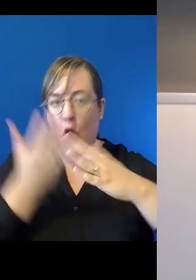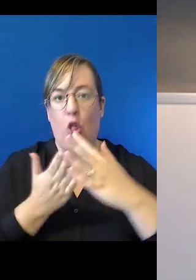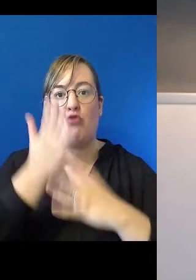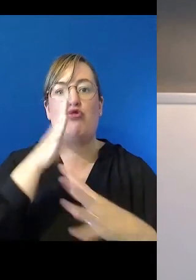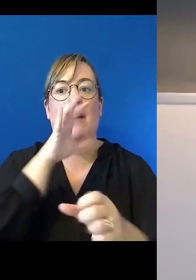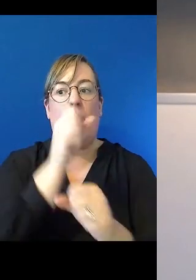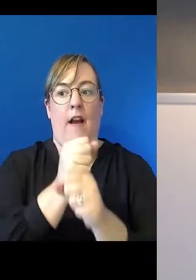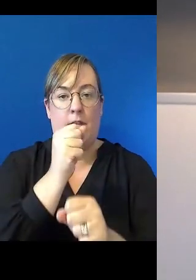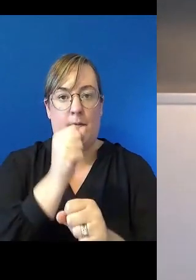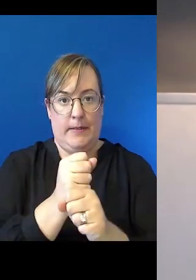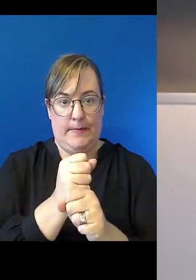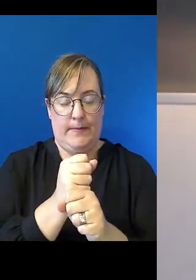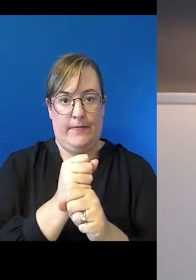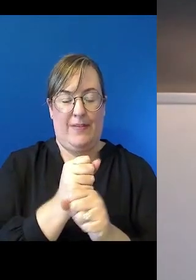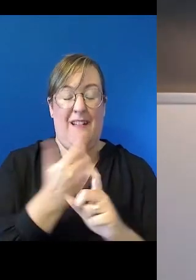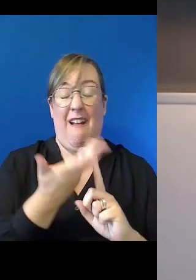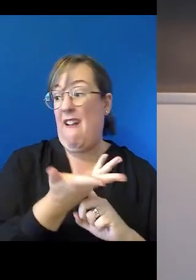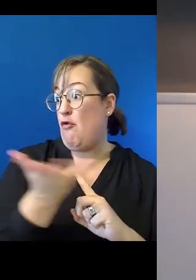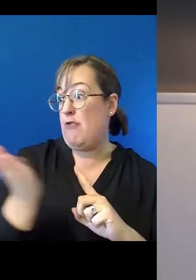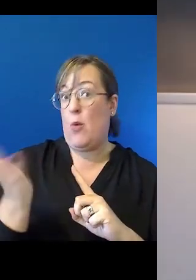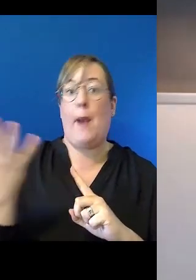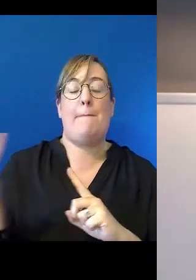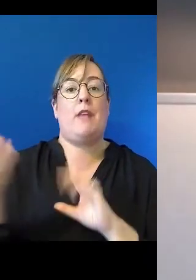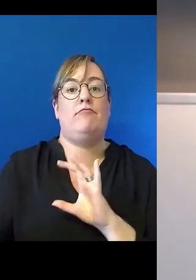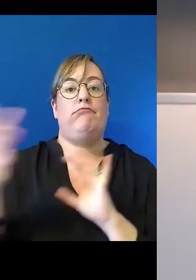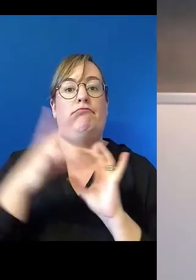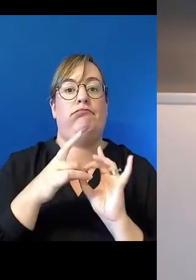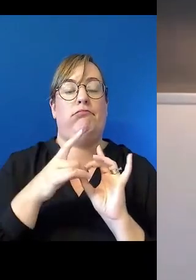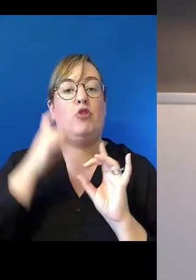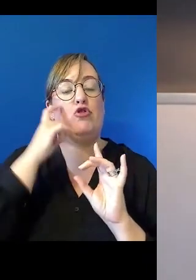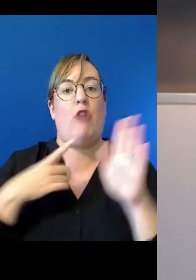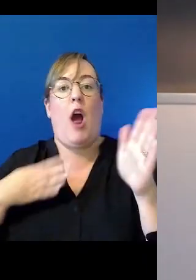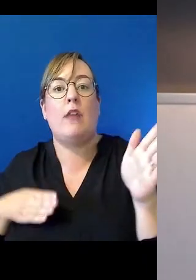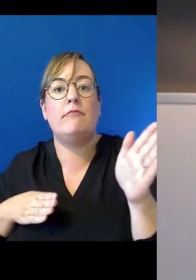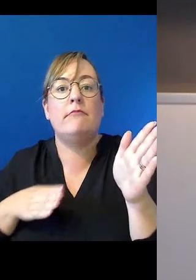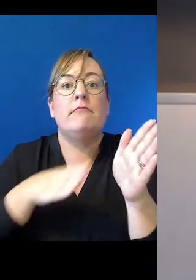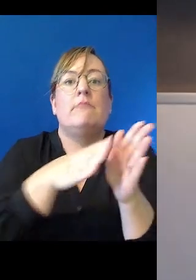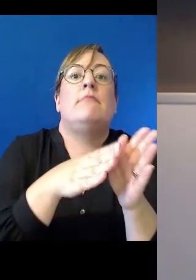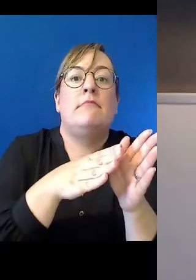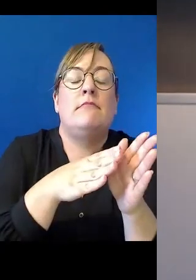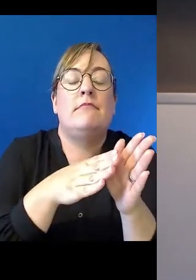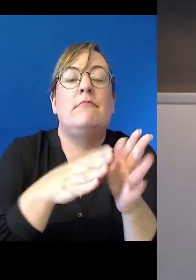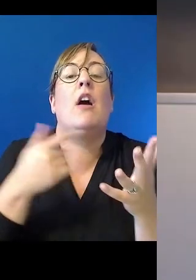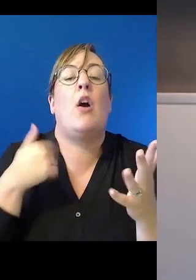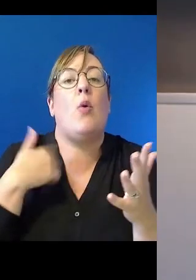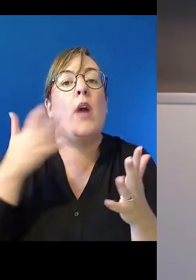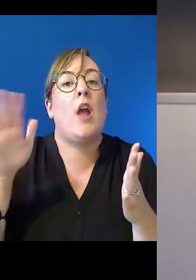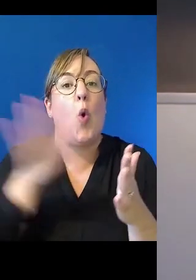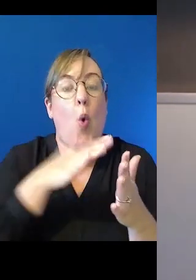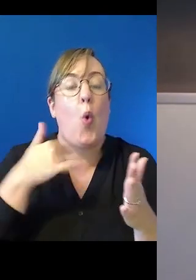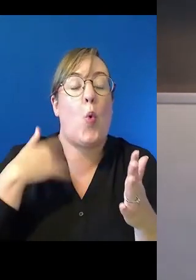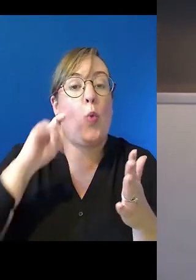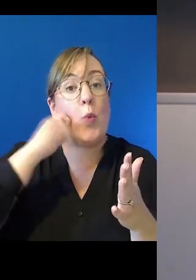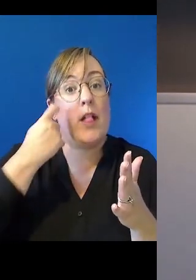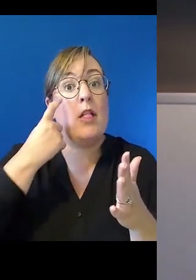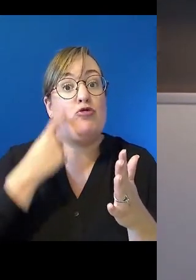that everybody needs to get on board with closing the gap and we will all be monitoring and